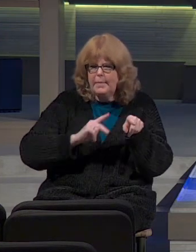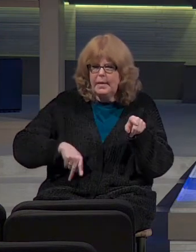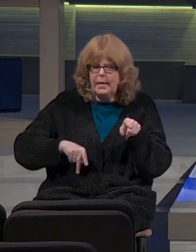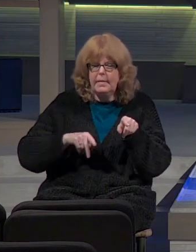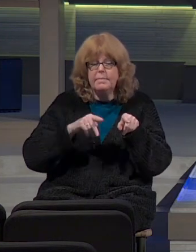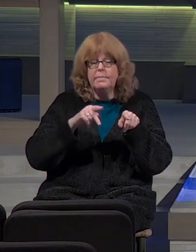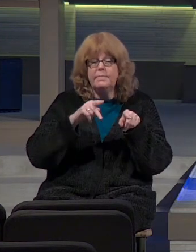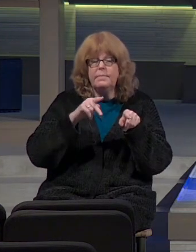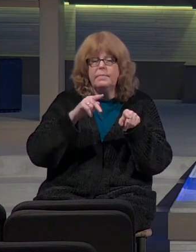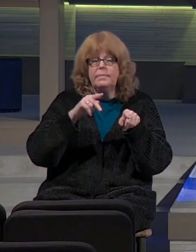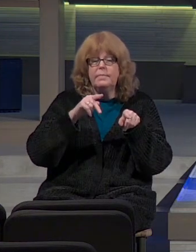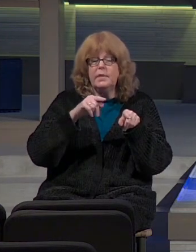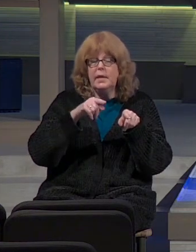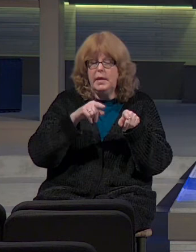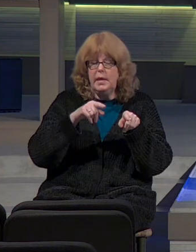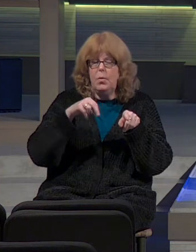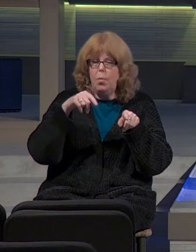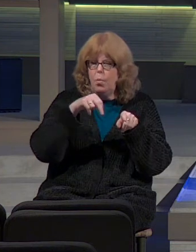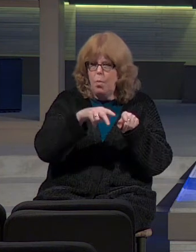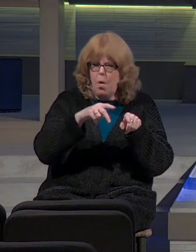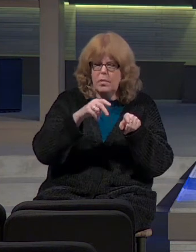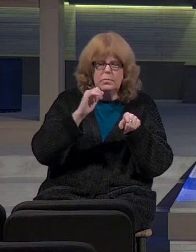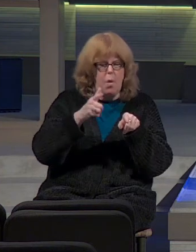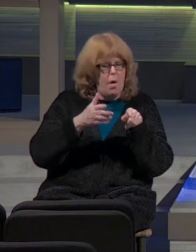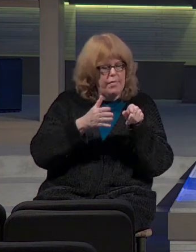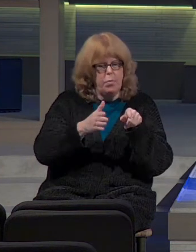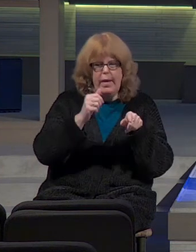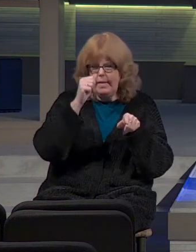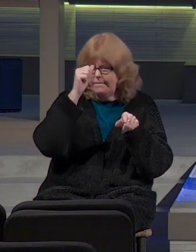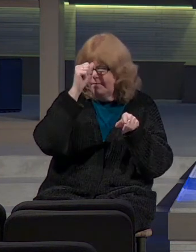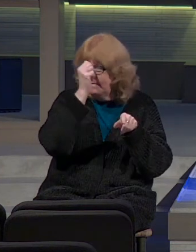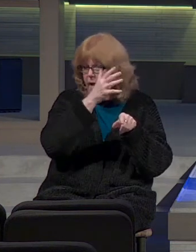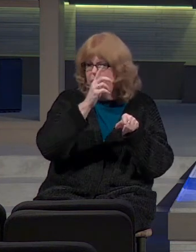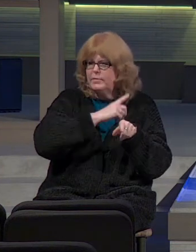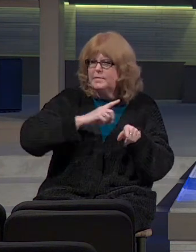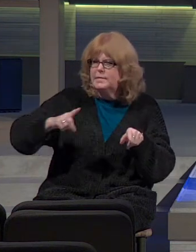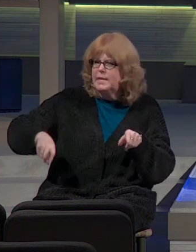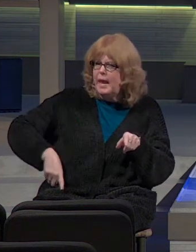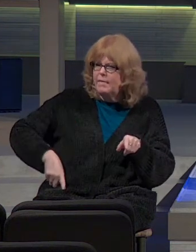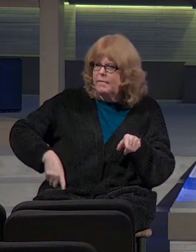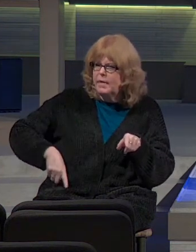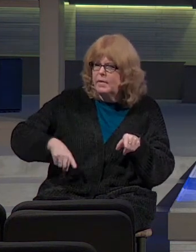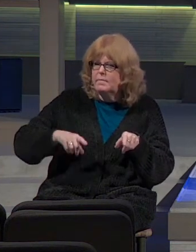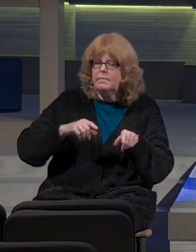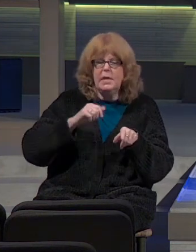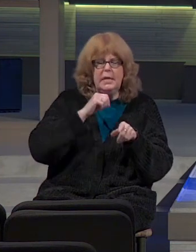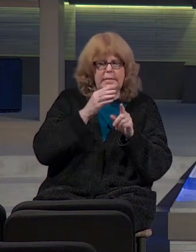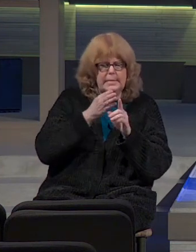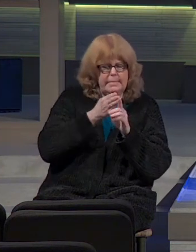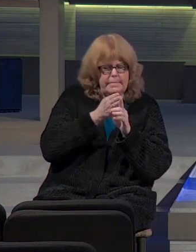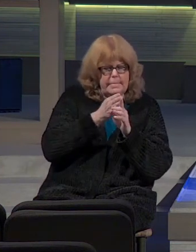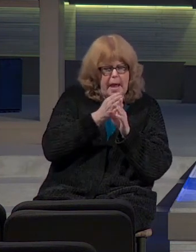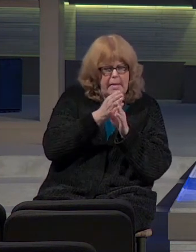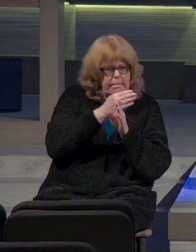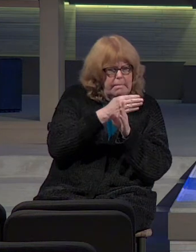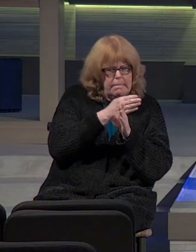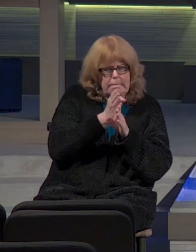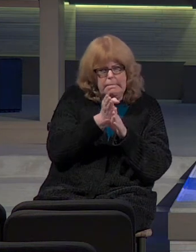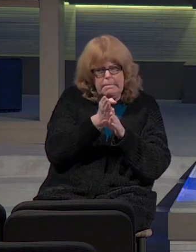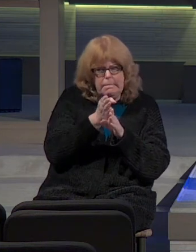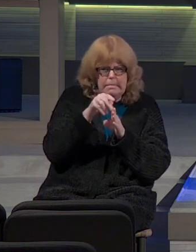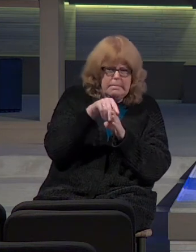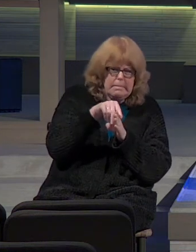He did, he walked in all the way of his father David, nor did he turn aside from the right to the left.